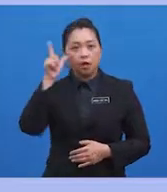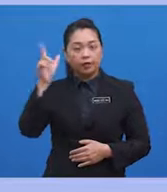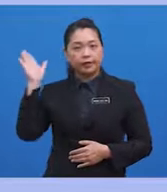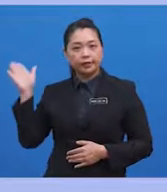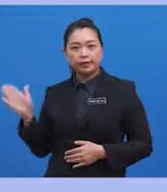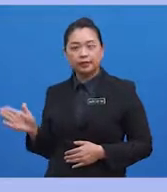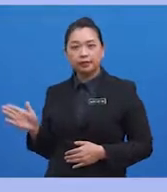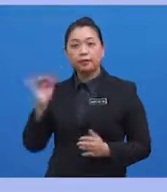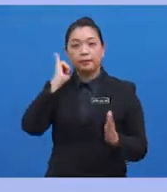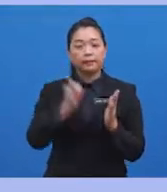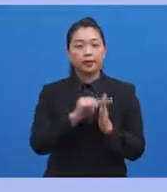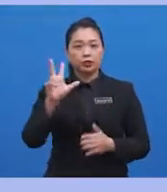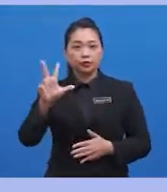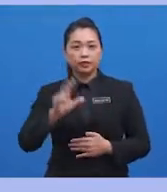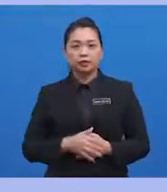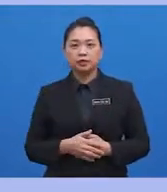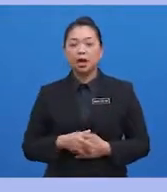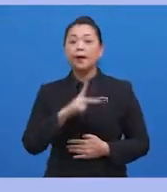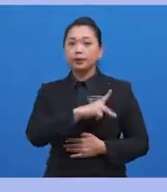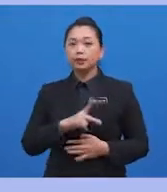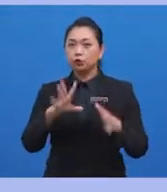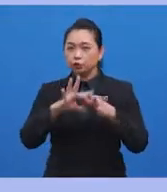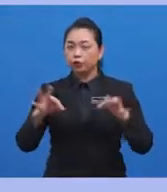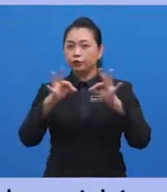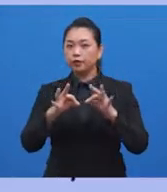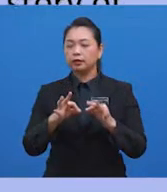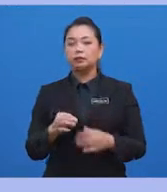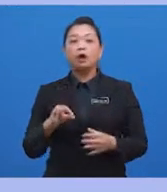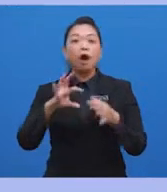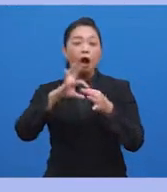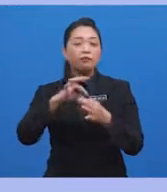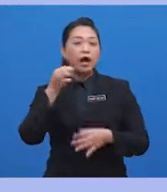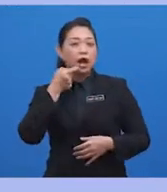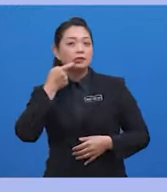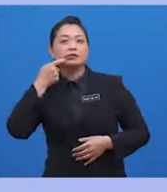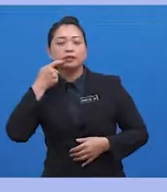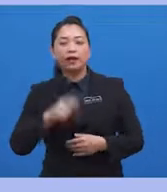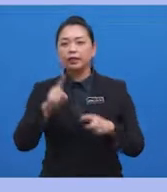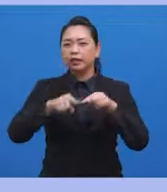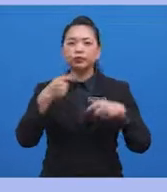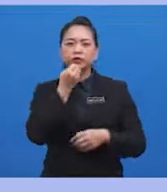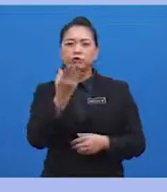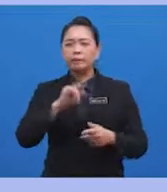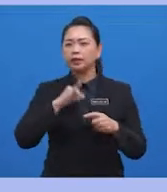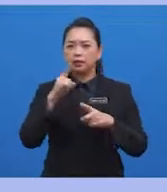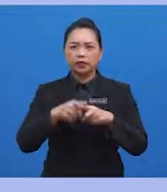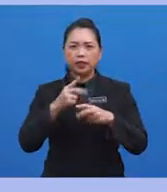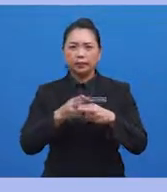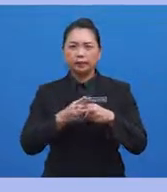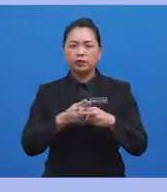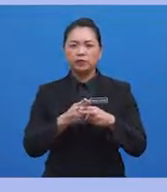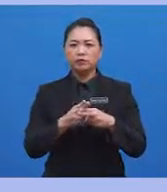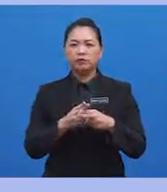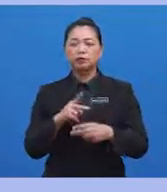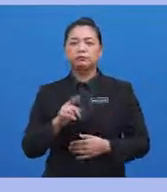image 3, a personal story of addiction. cannot tell you my name or where I live, or even the